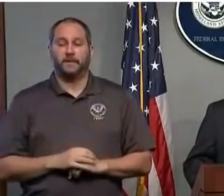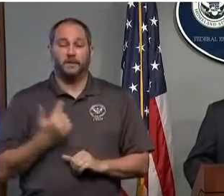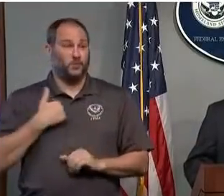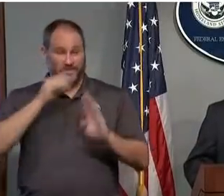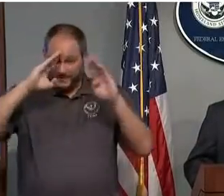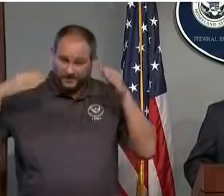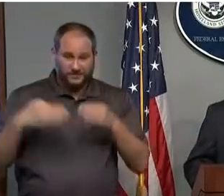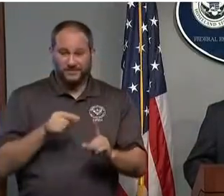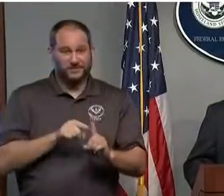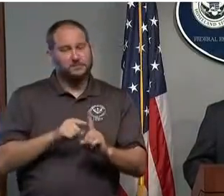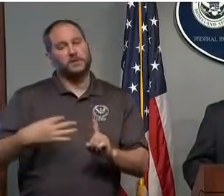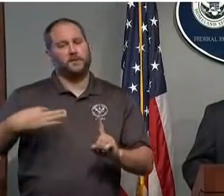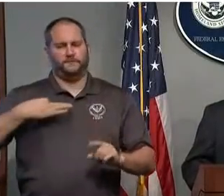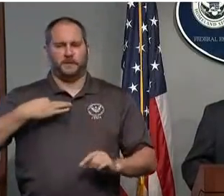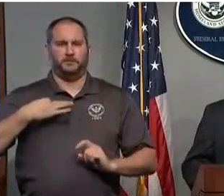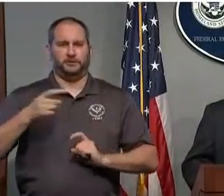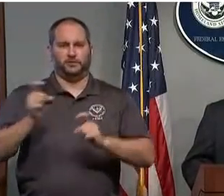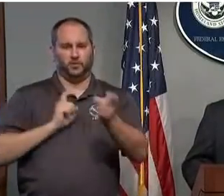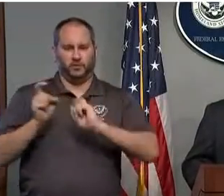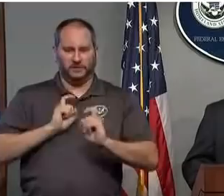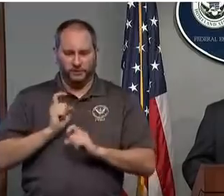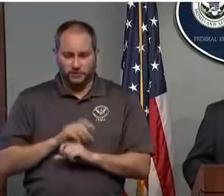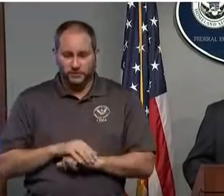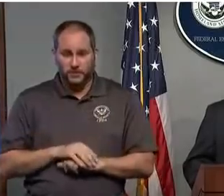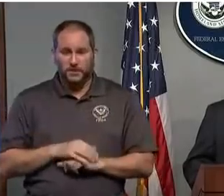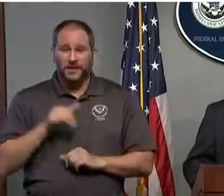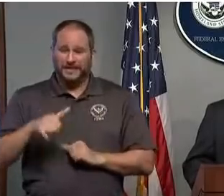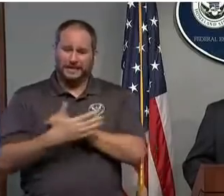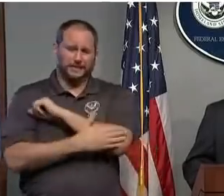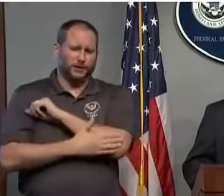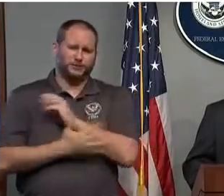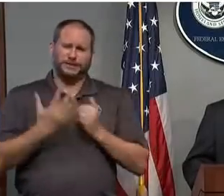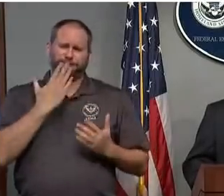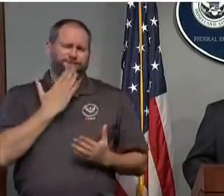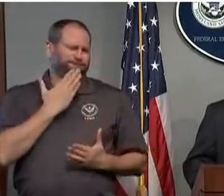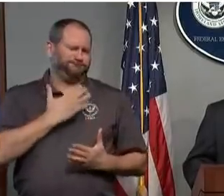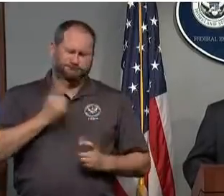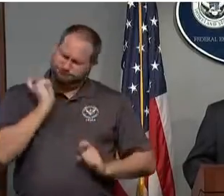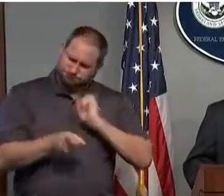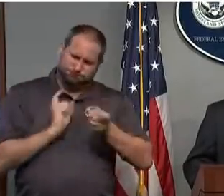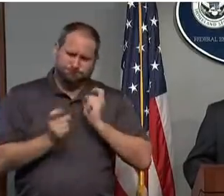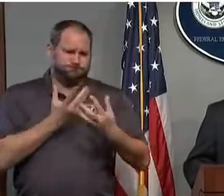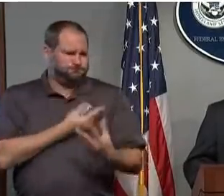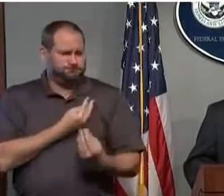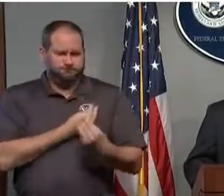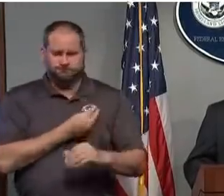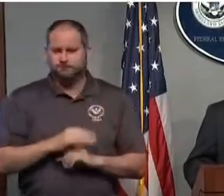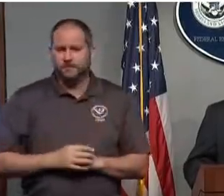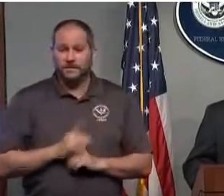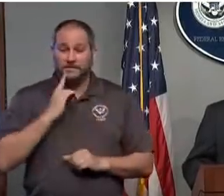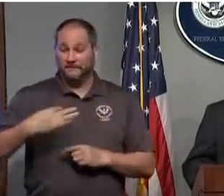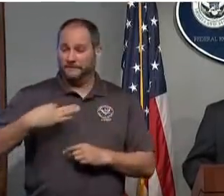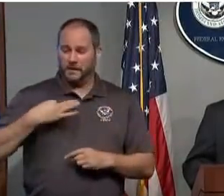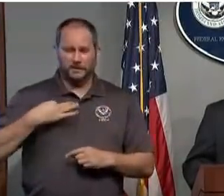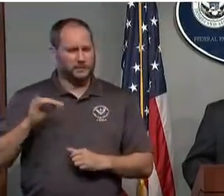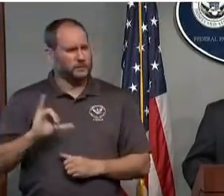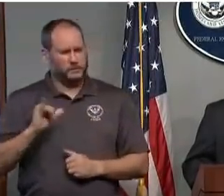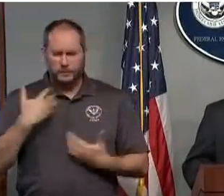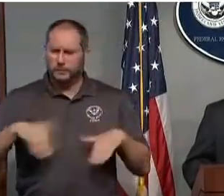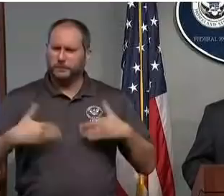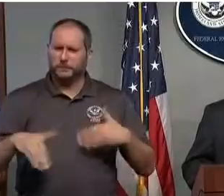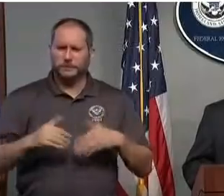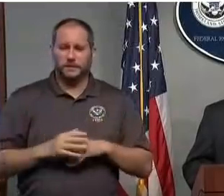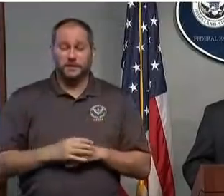and donations. We know that this nation is one that volunteers very readily. Sometimes those volunteers come in a form that we can't utilize them right away.